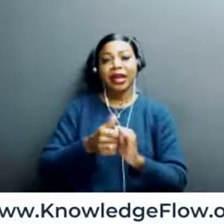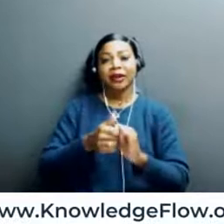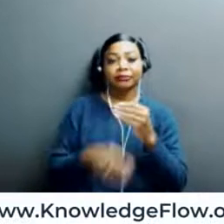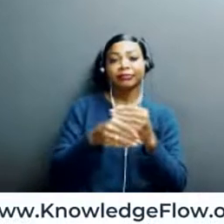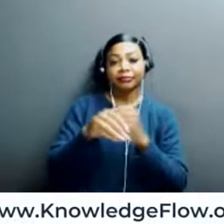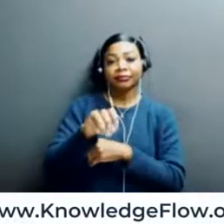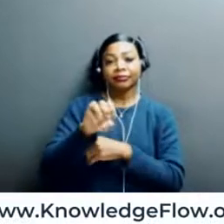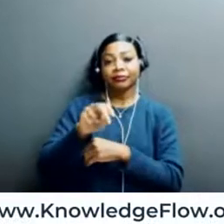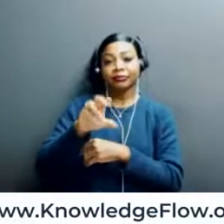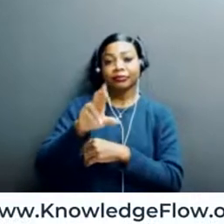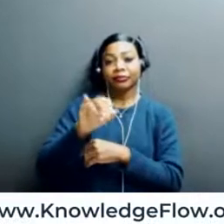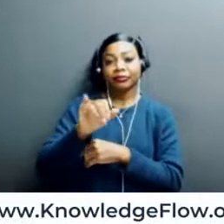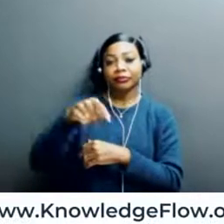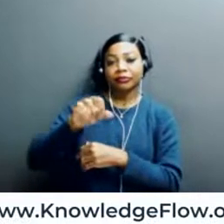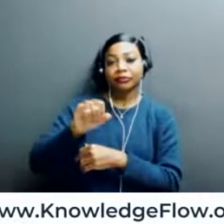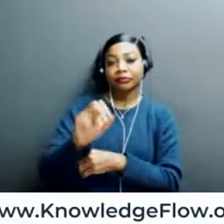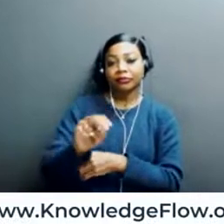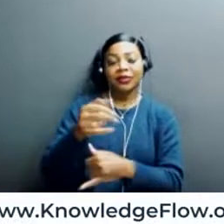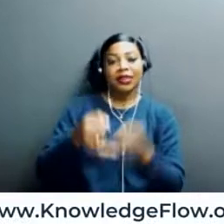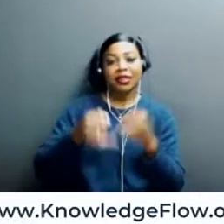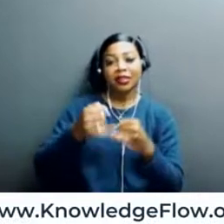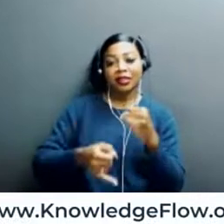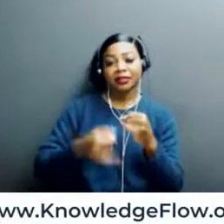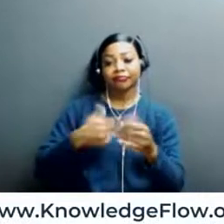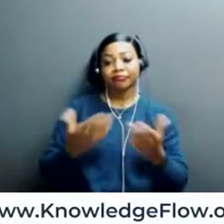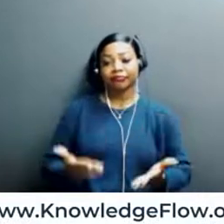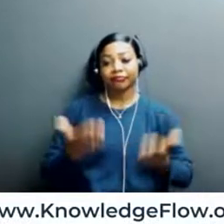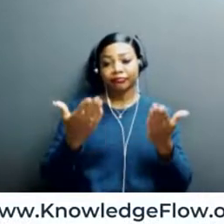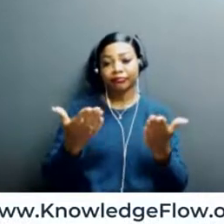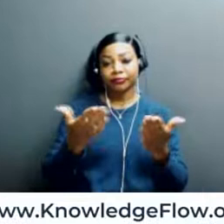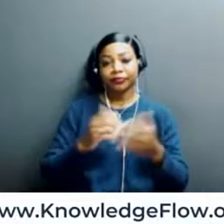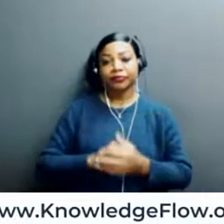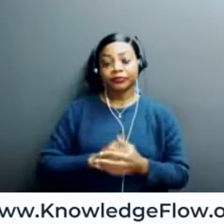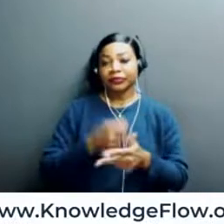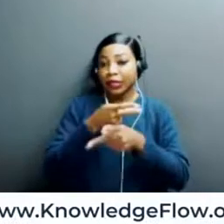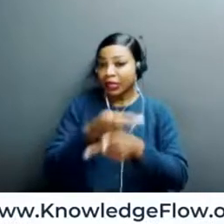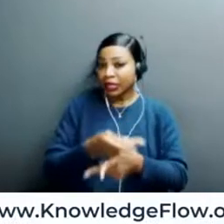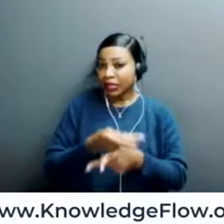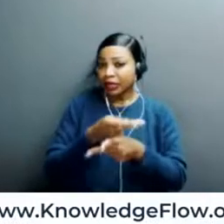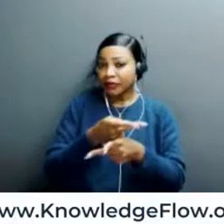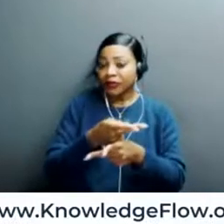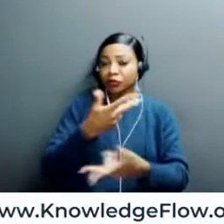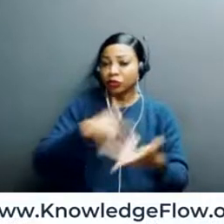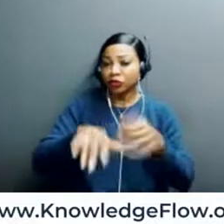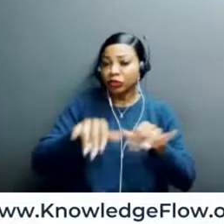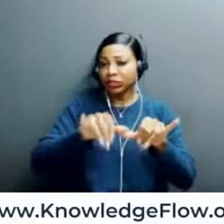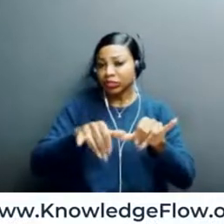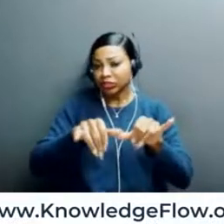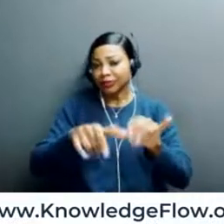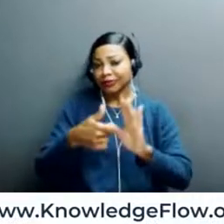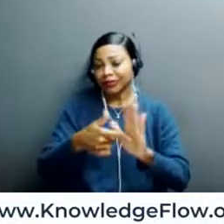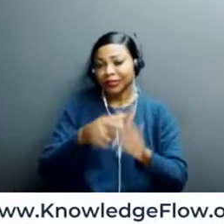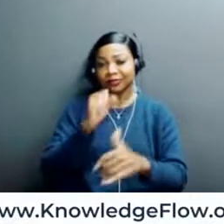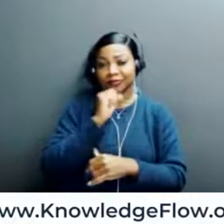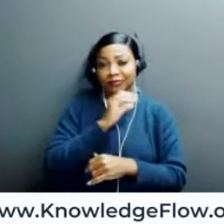one I would recommend is be careful for social engineering, especially for older persons. When